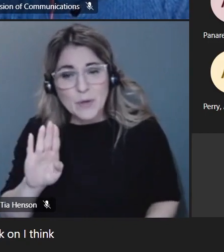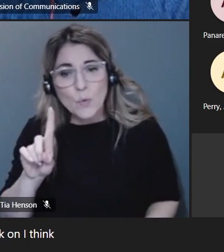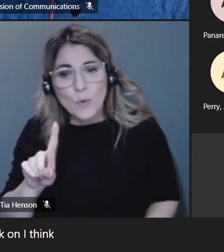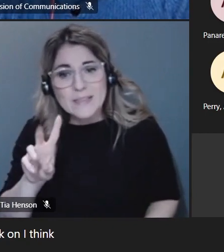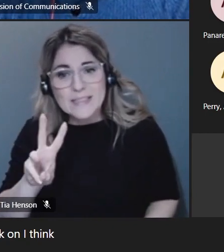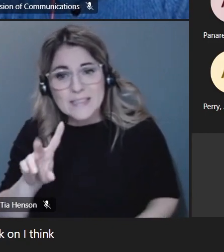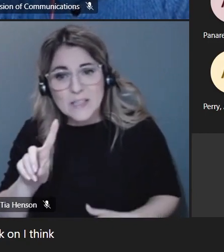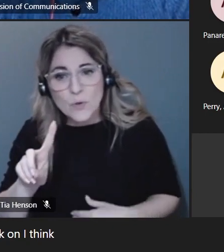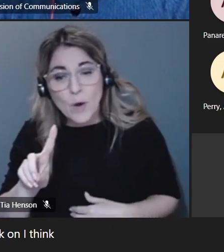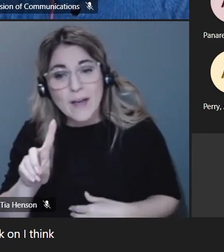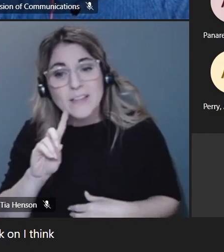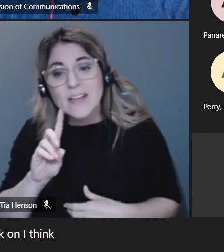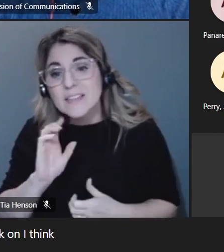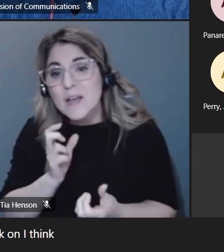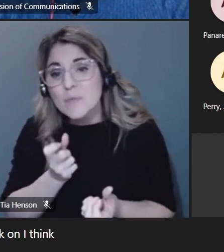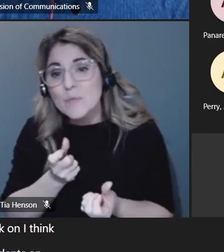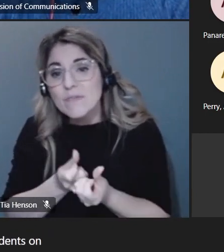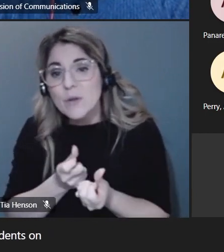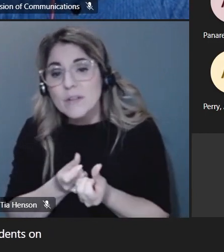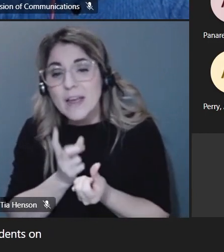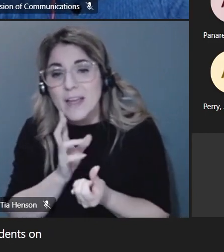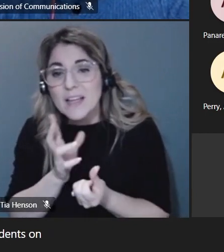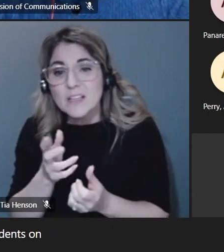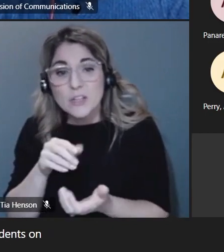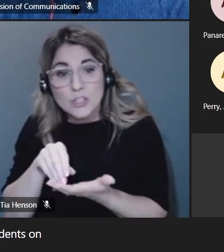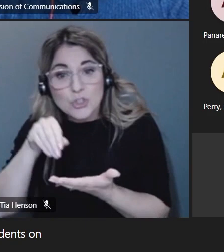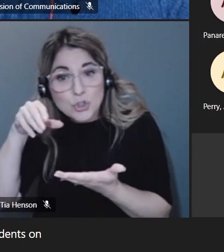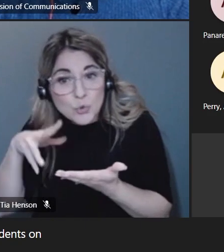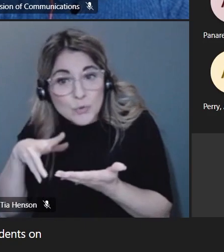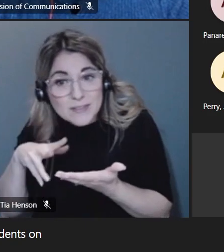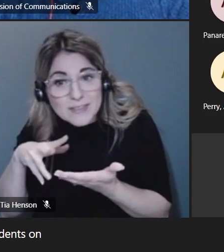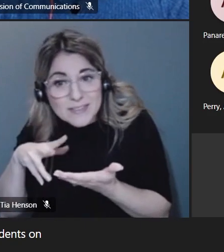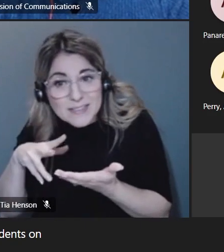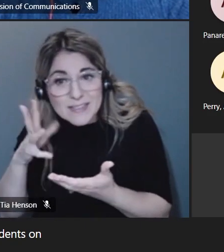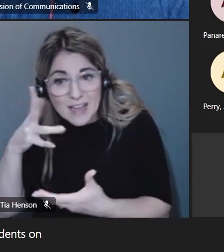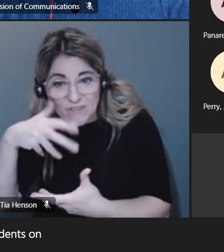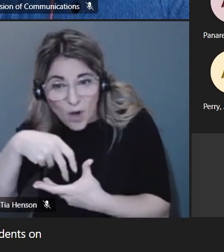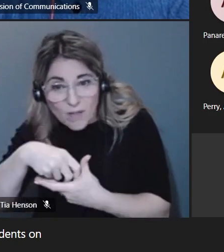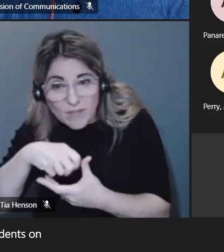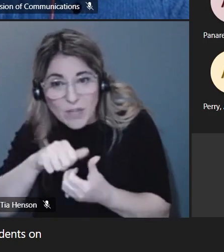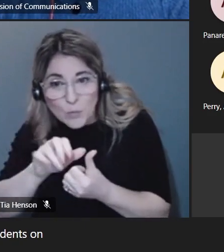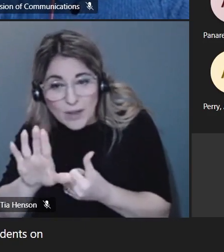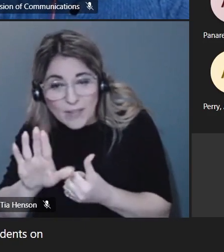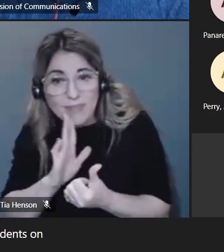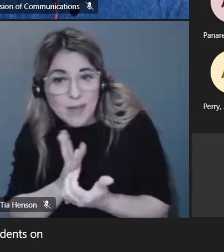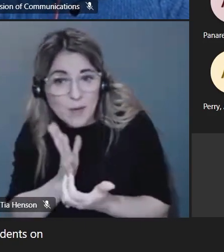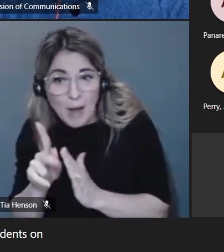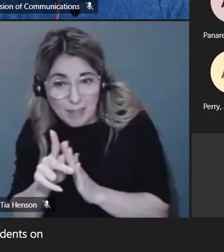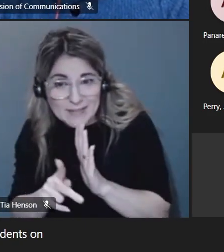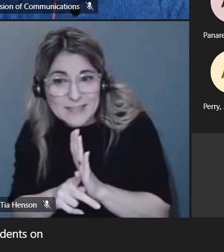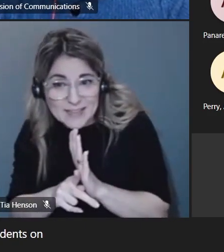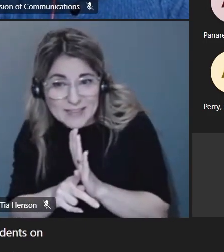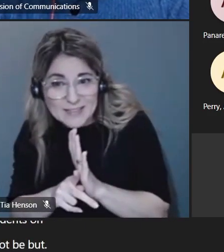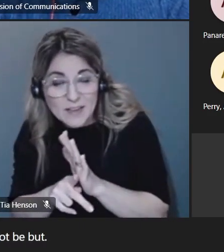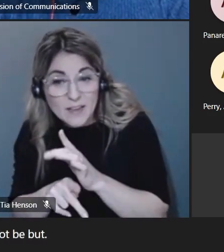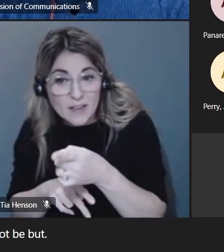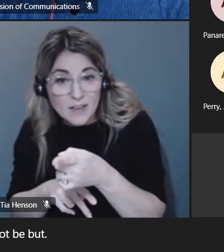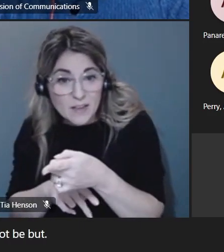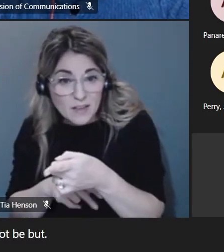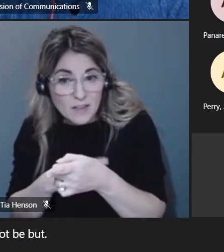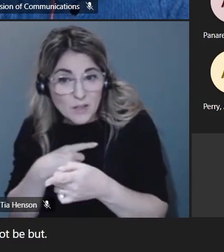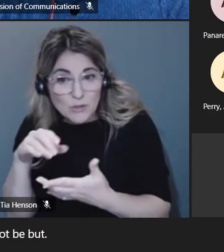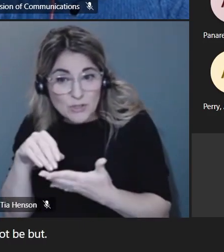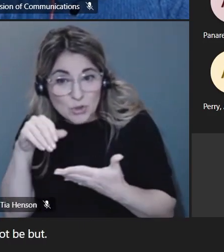students on um boards i think that's the right number it might not be but to students would you guys be